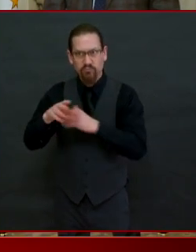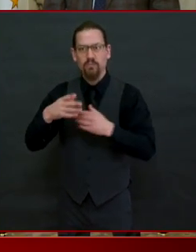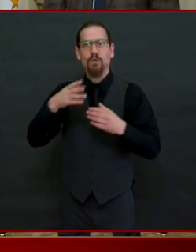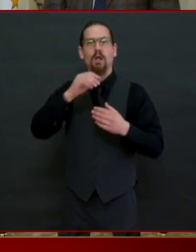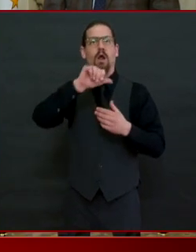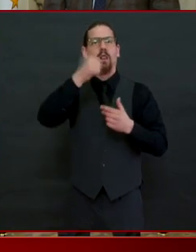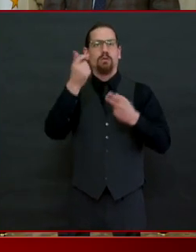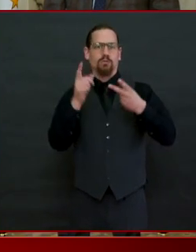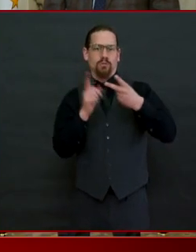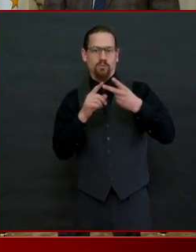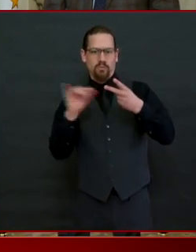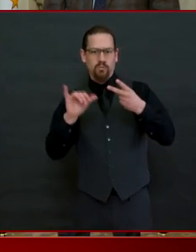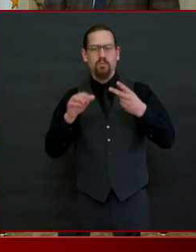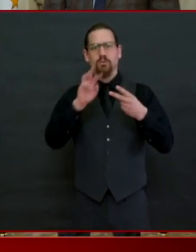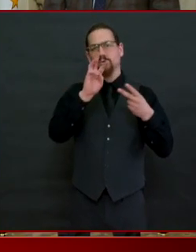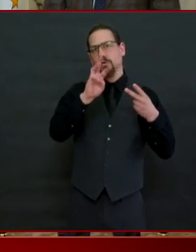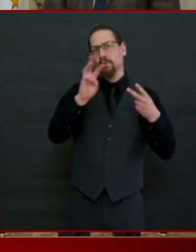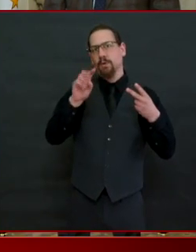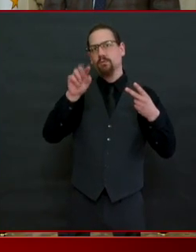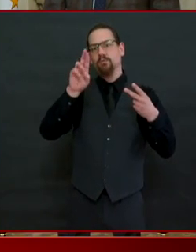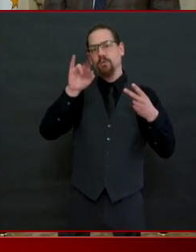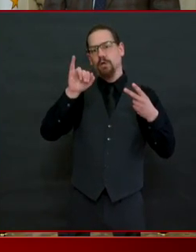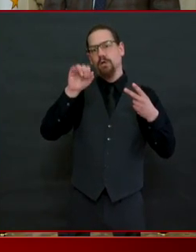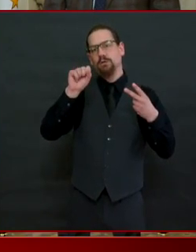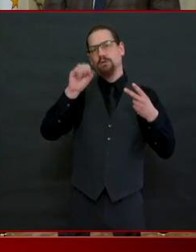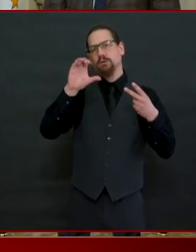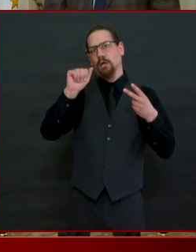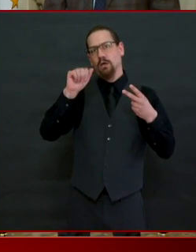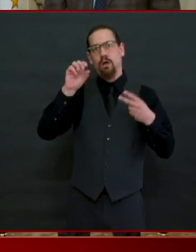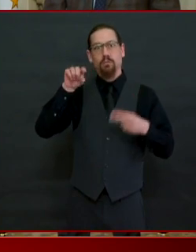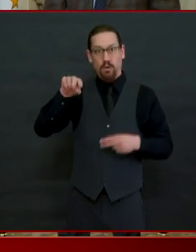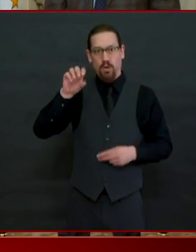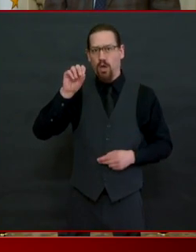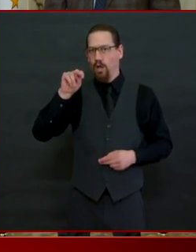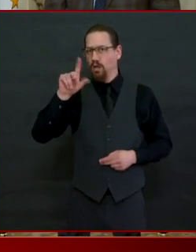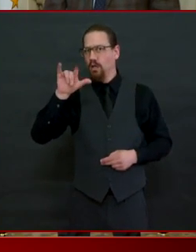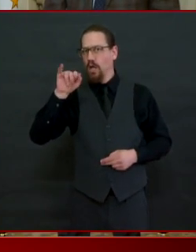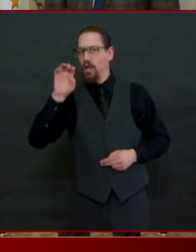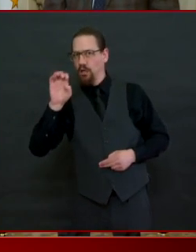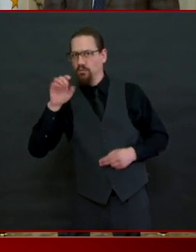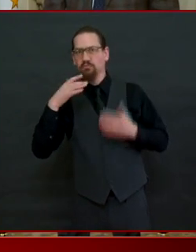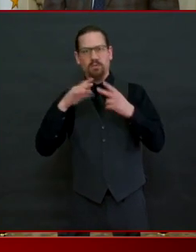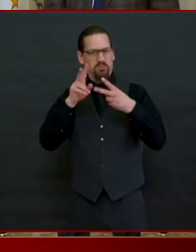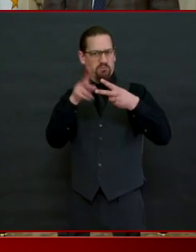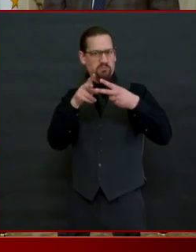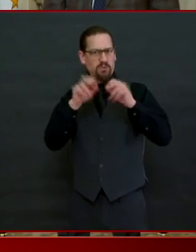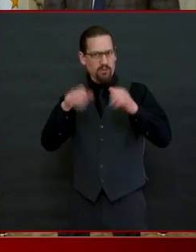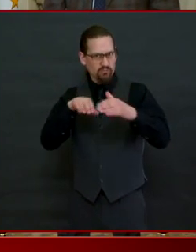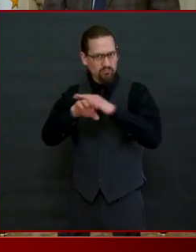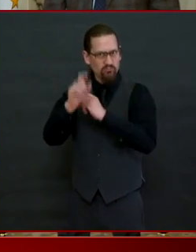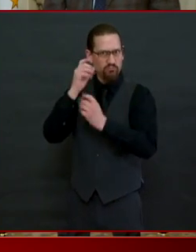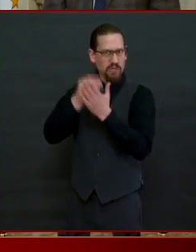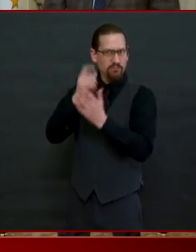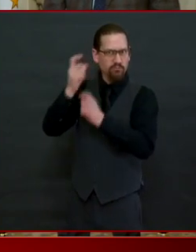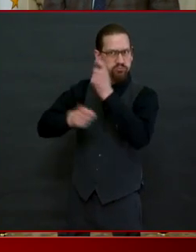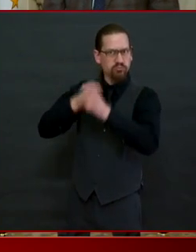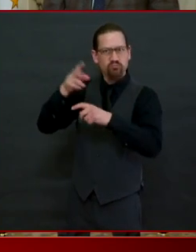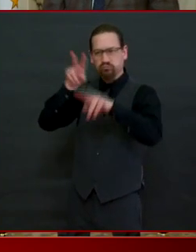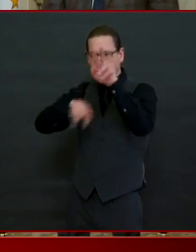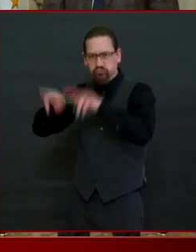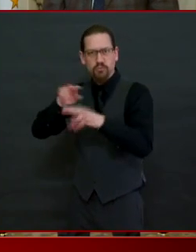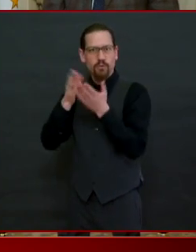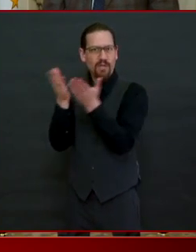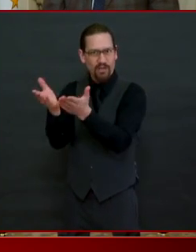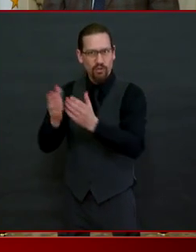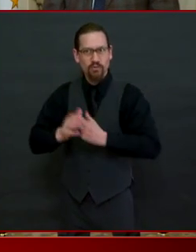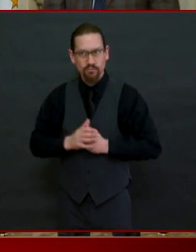website and you can figure out how to file an application every little bit helps and as